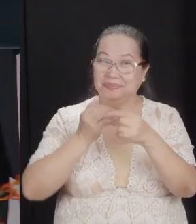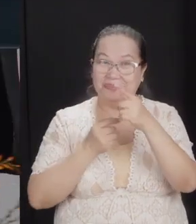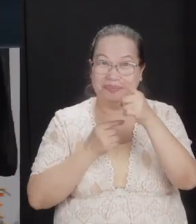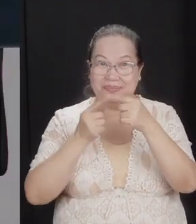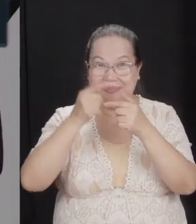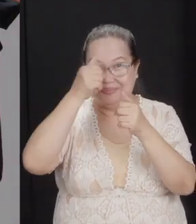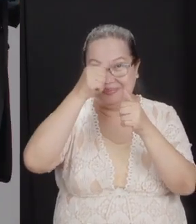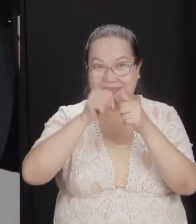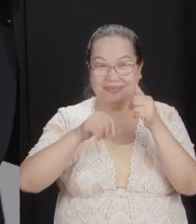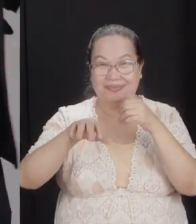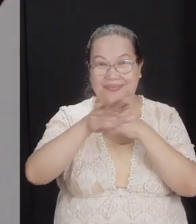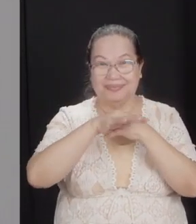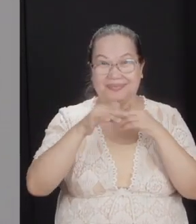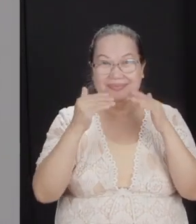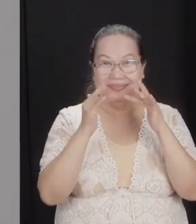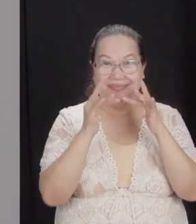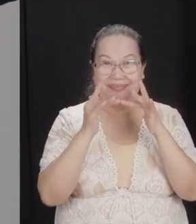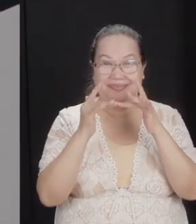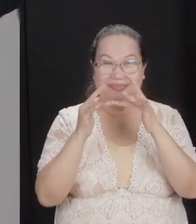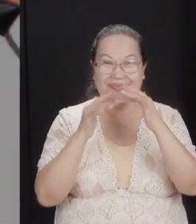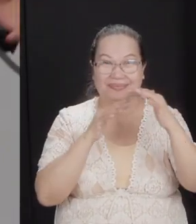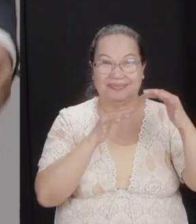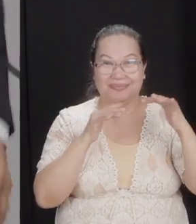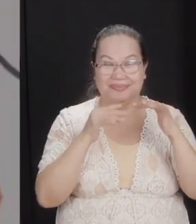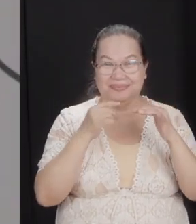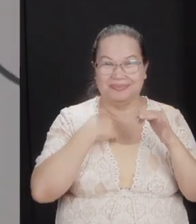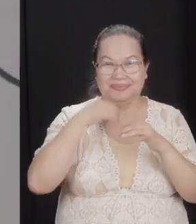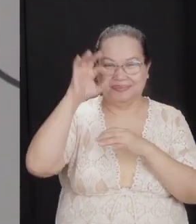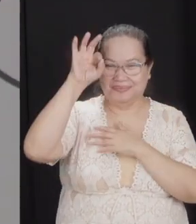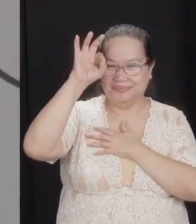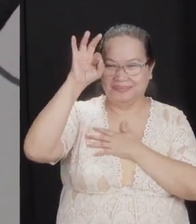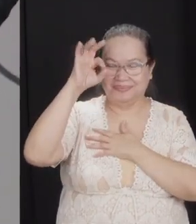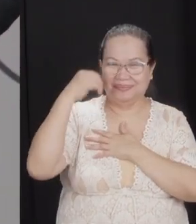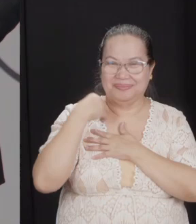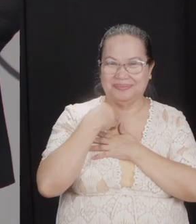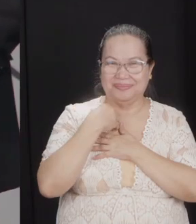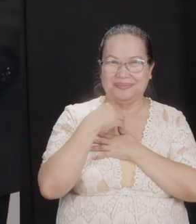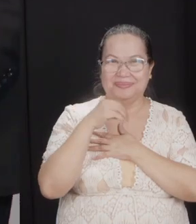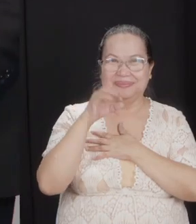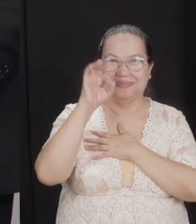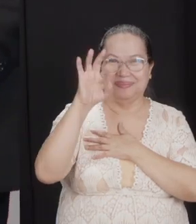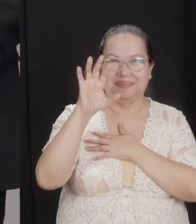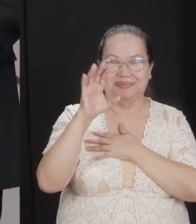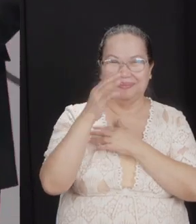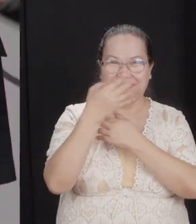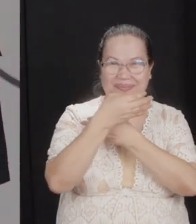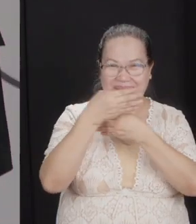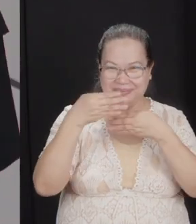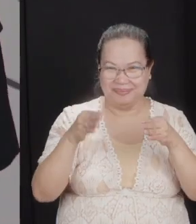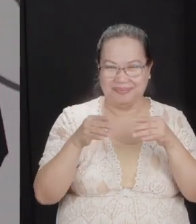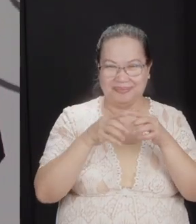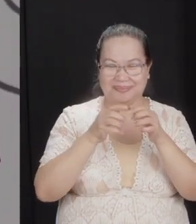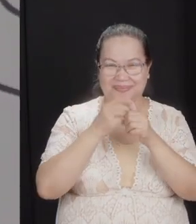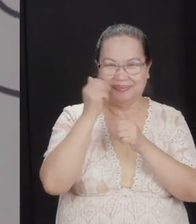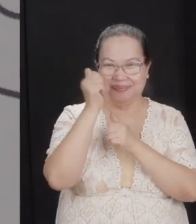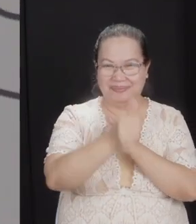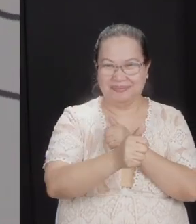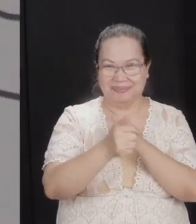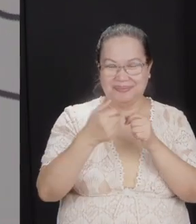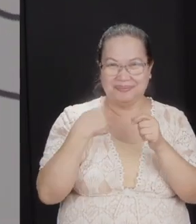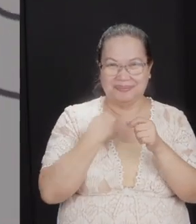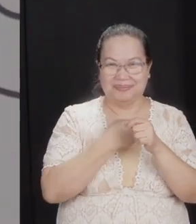when we were all online? I was preaching from our sala, or the bedroom, because it was farthest from our